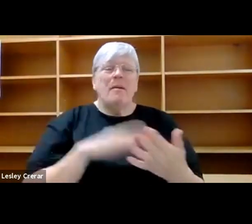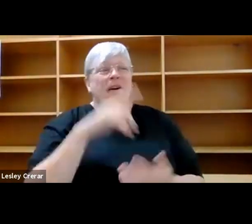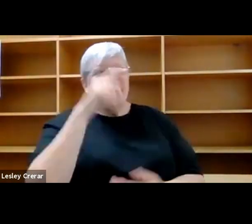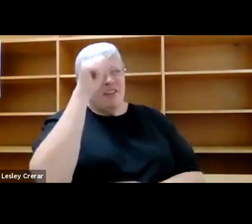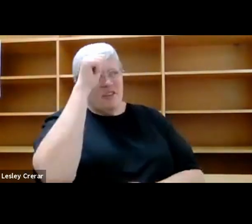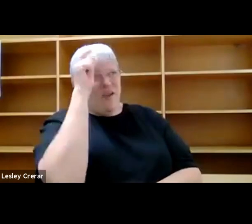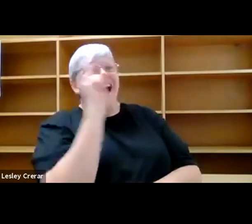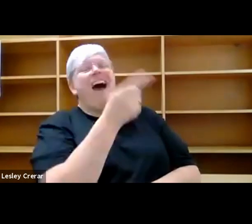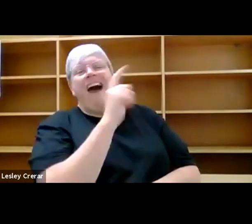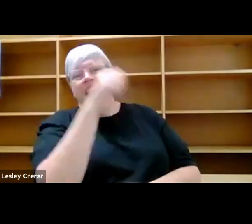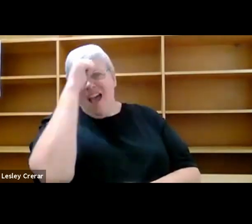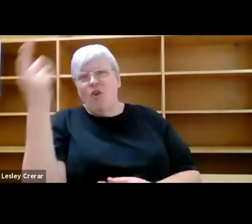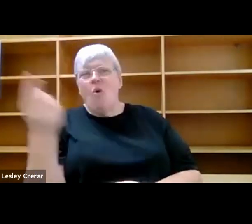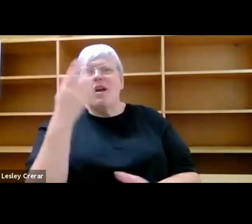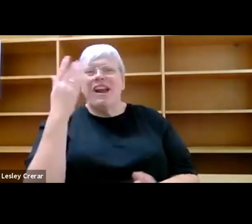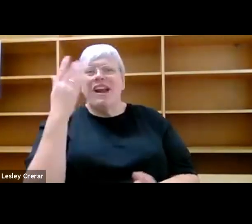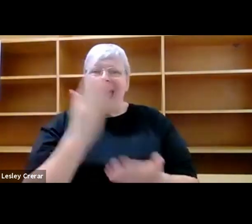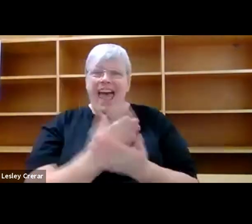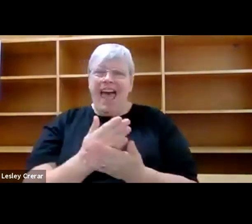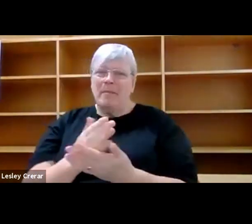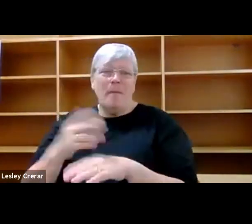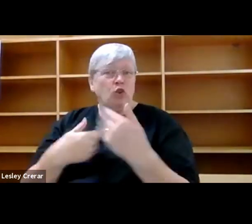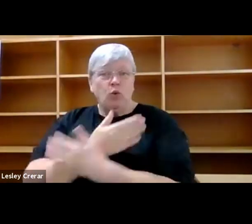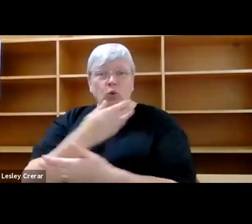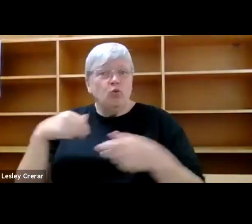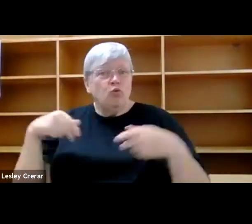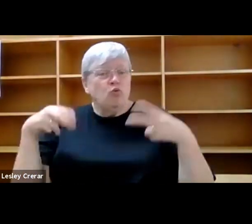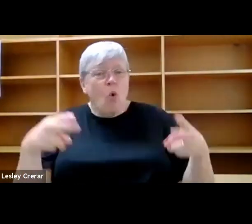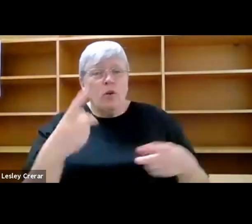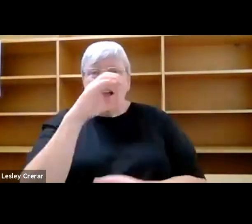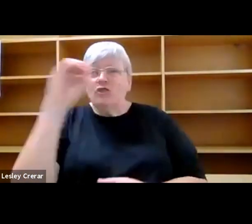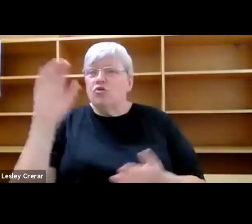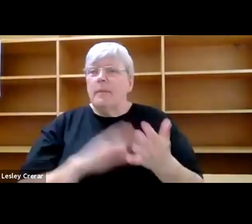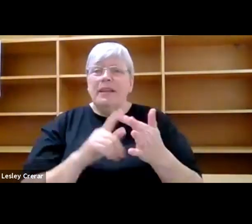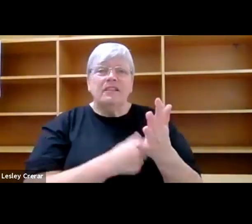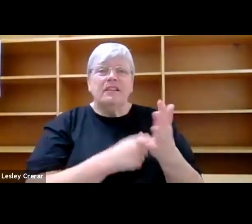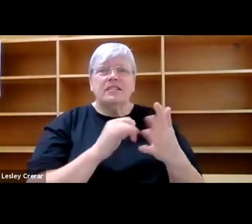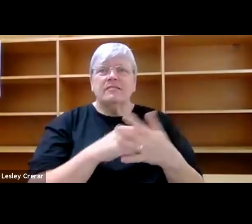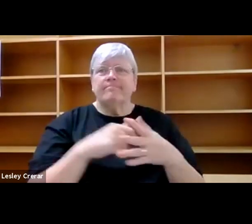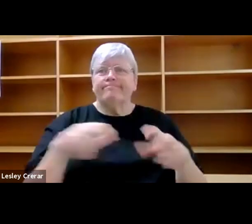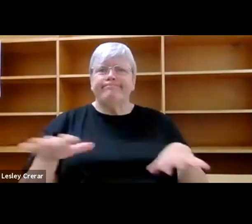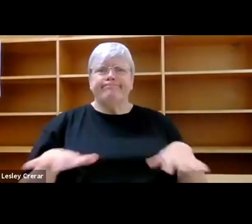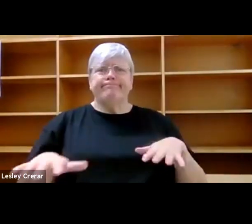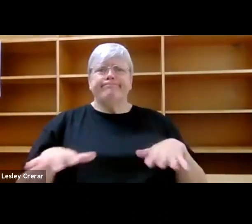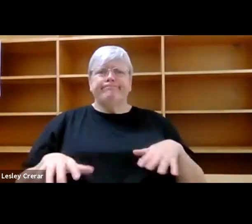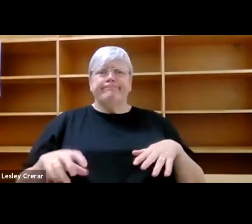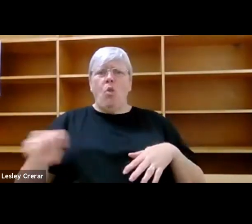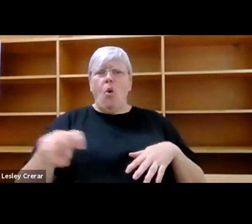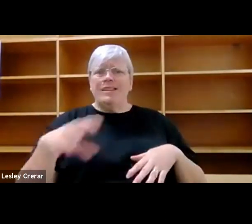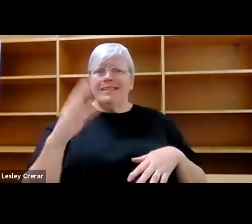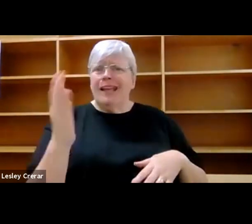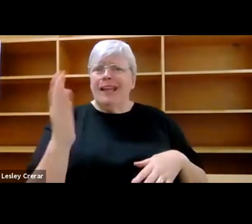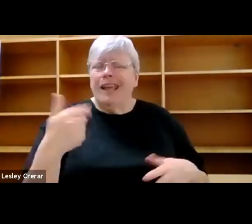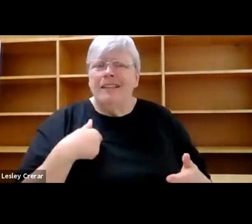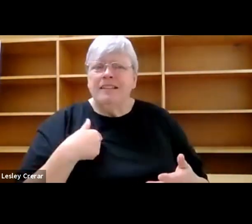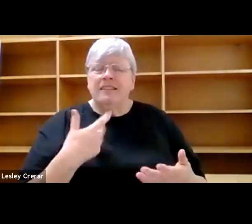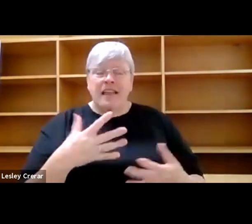was, despite the new road. A hundred metres beyond it, she was lost again. I found myself